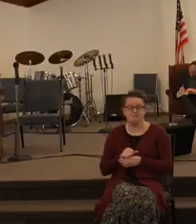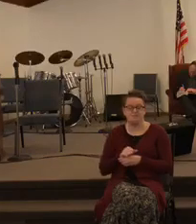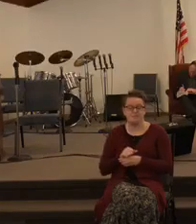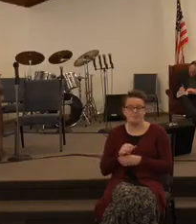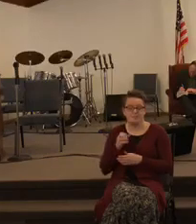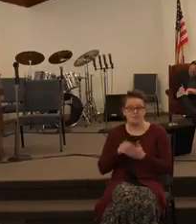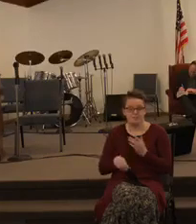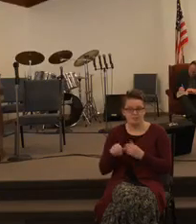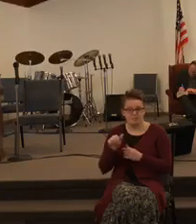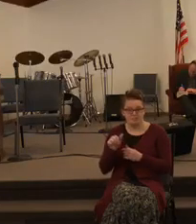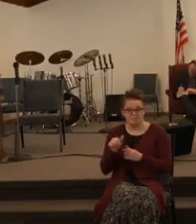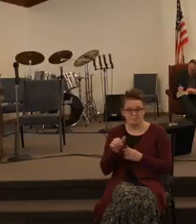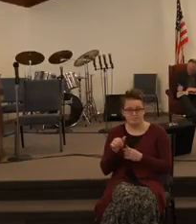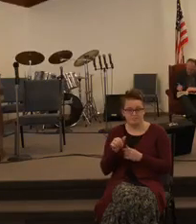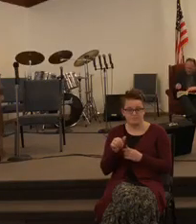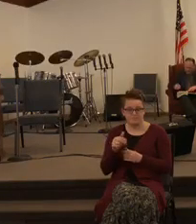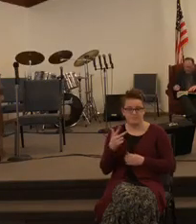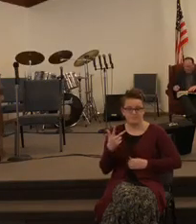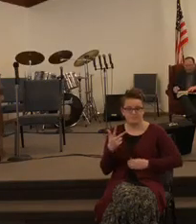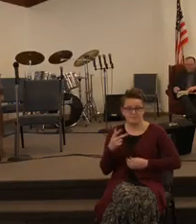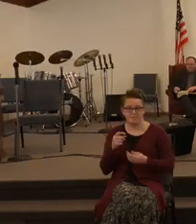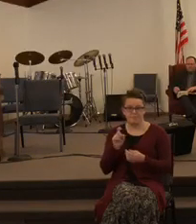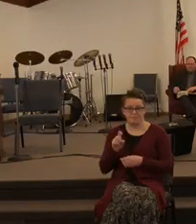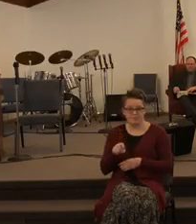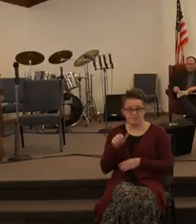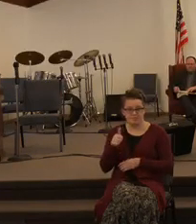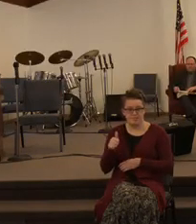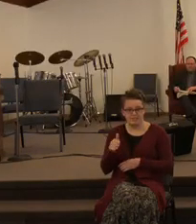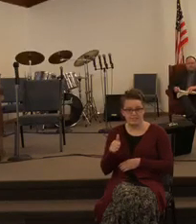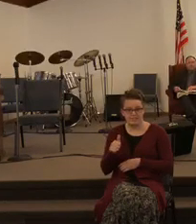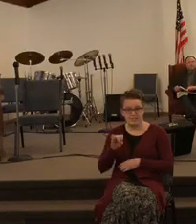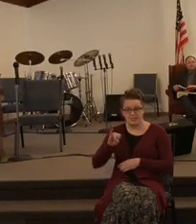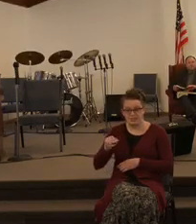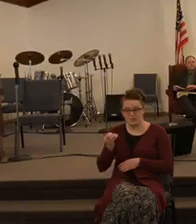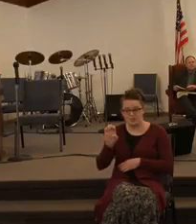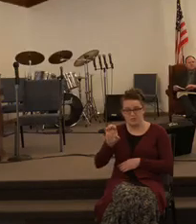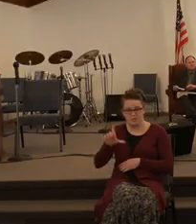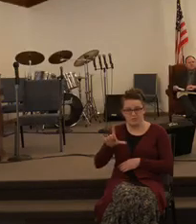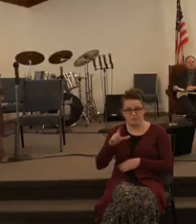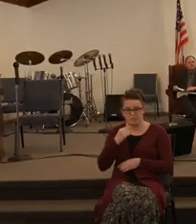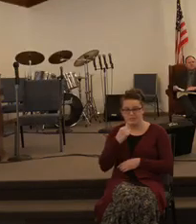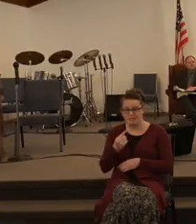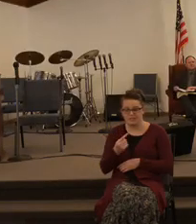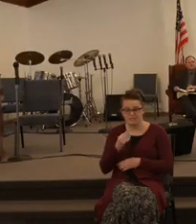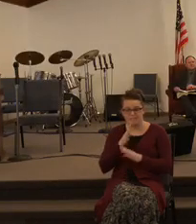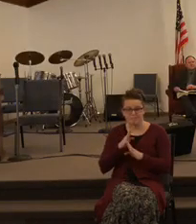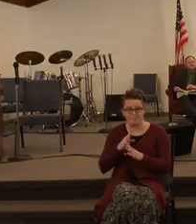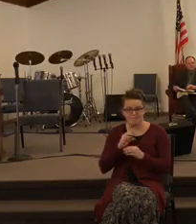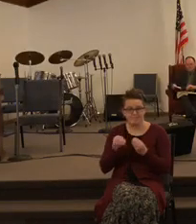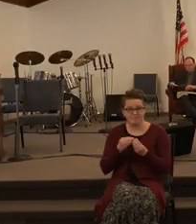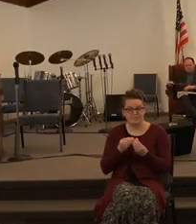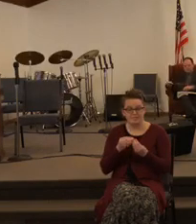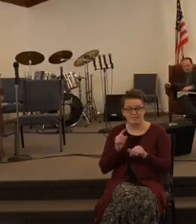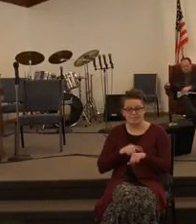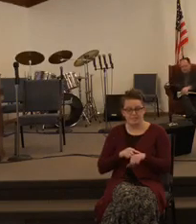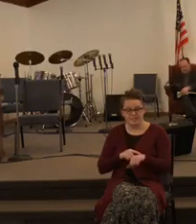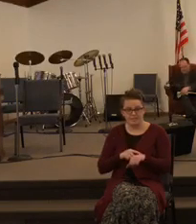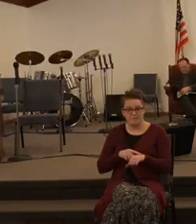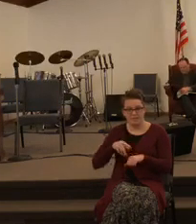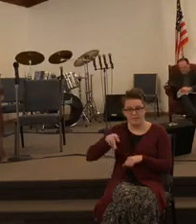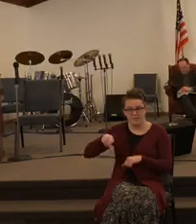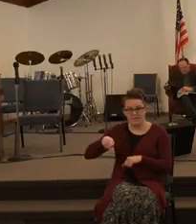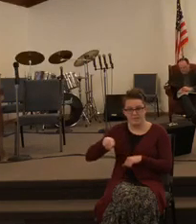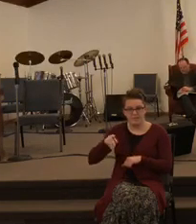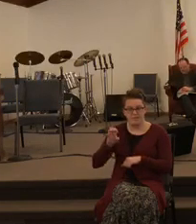Joel speaks about a time when the plowshares will be beaten